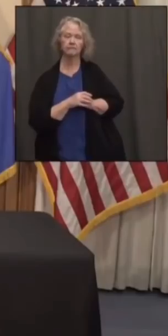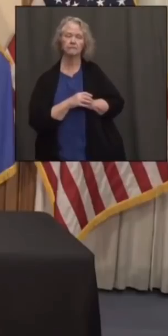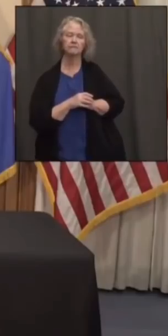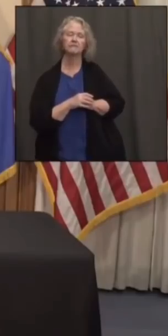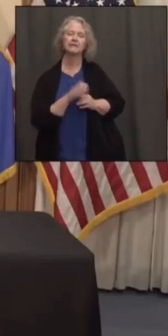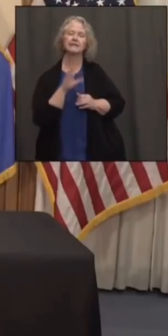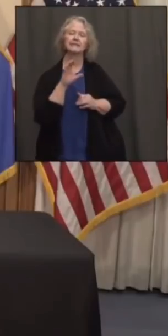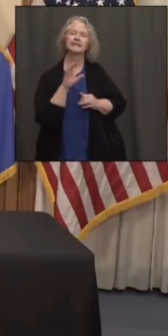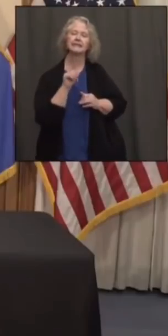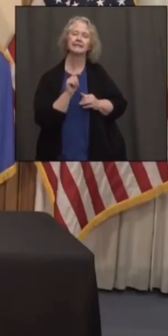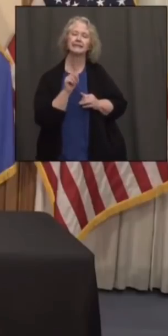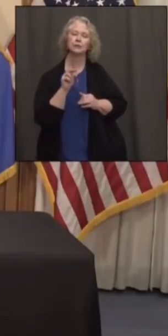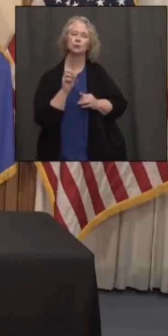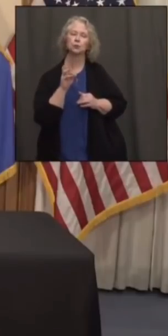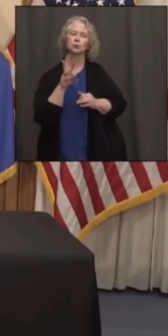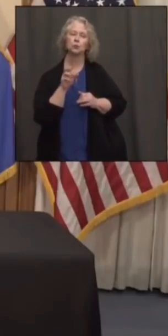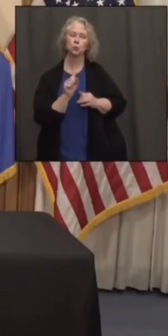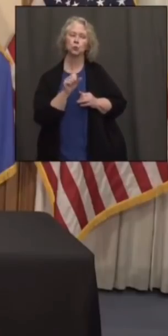CT News Junkie.